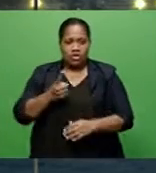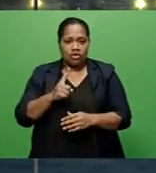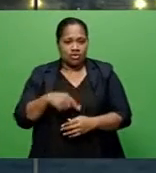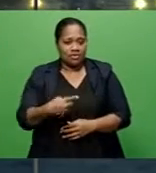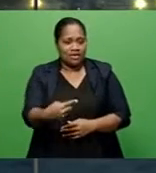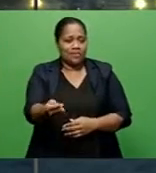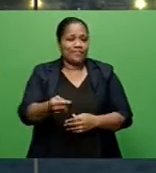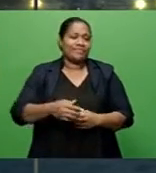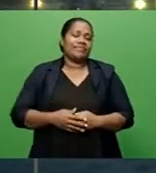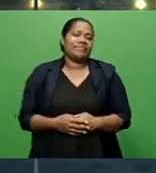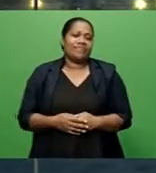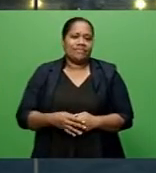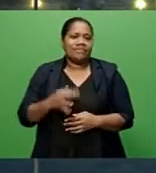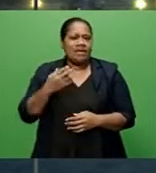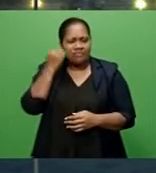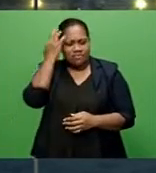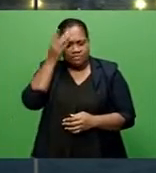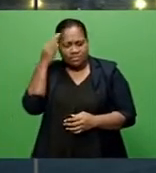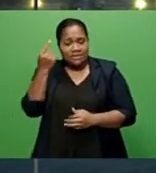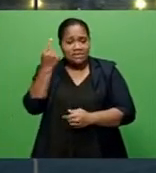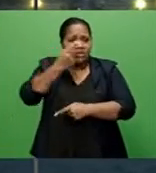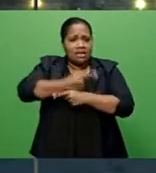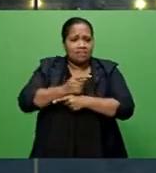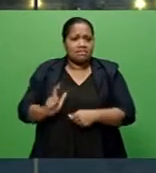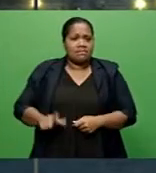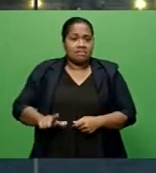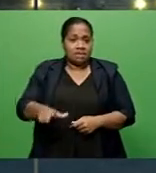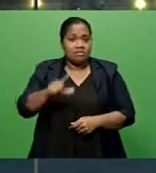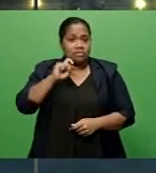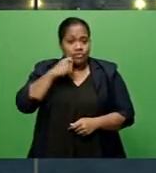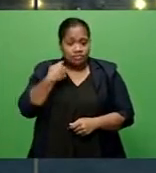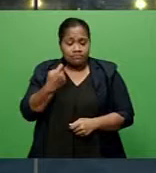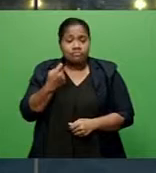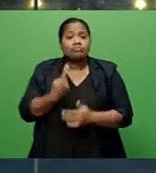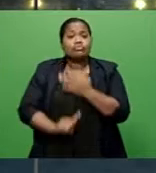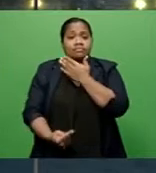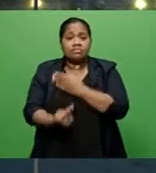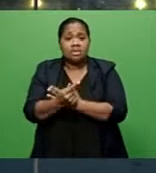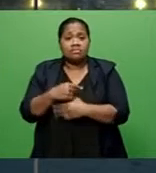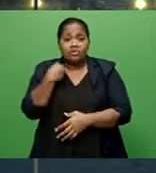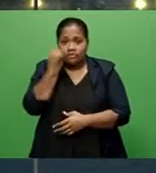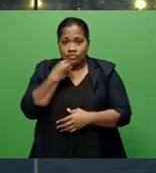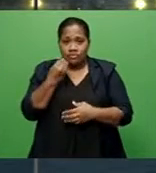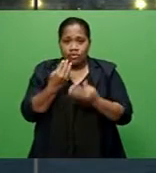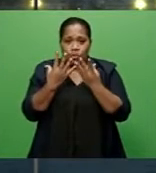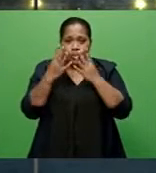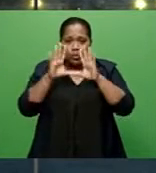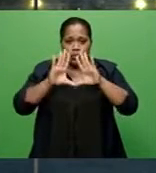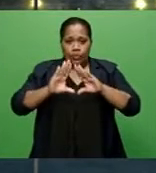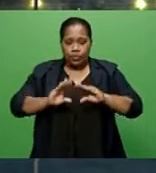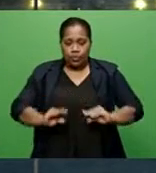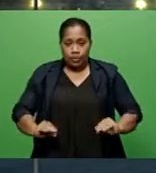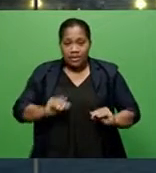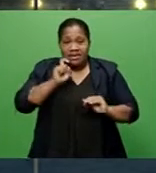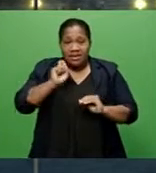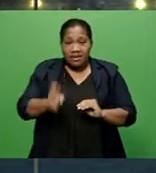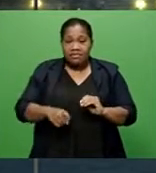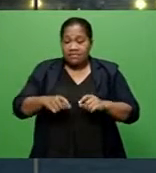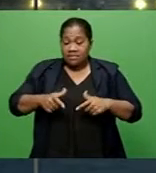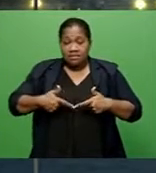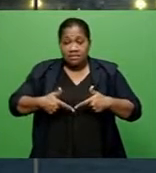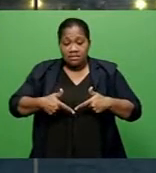There are concerns tonight that Lambasa will start running out of food and other supplies if the landslip in Korosomo isn't fixed quickly.